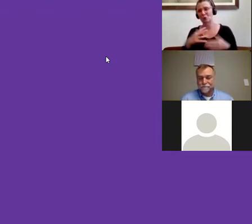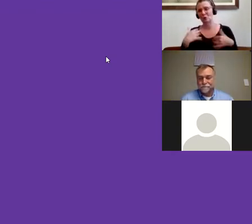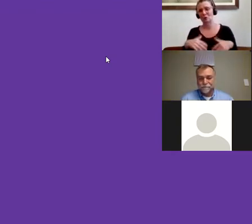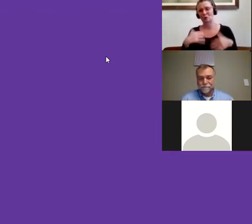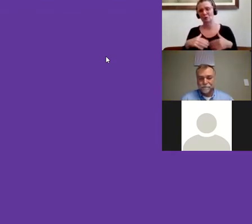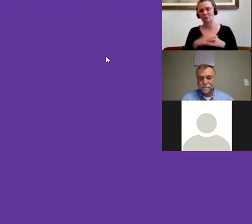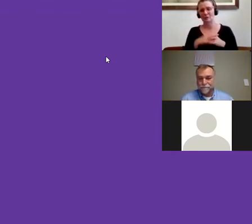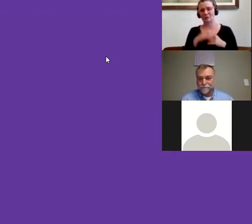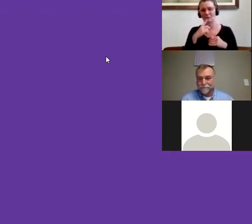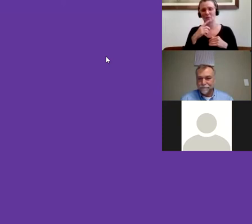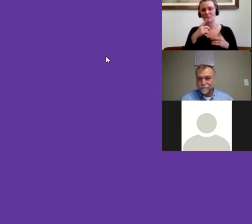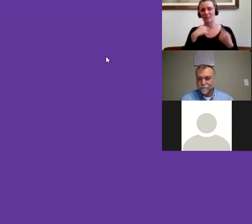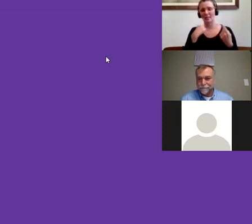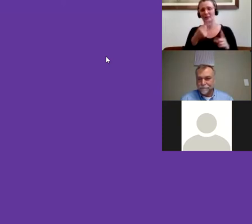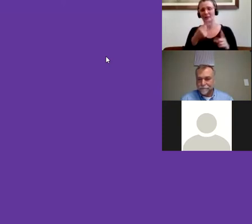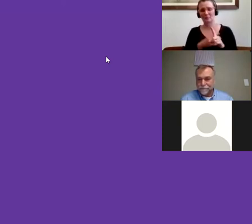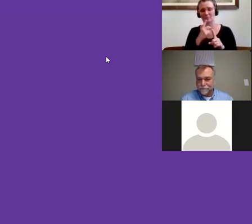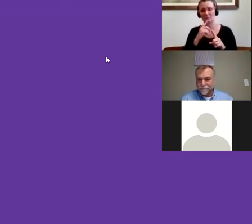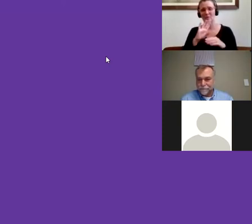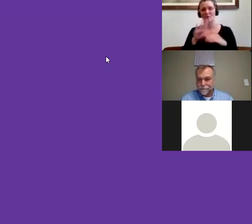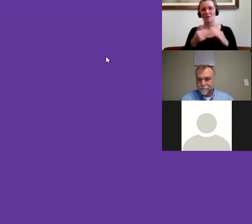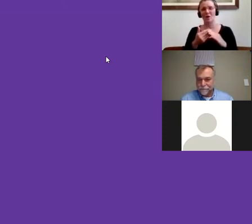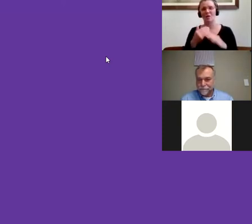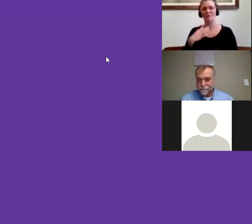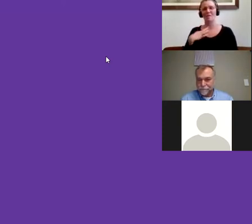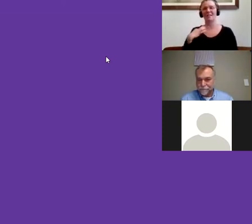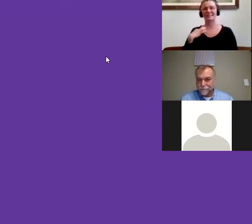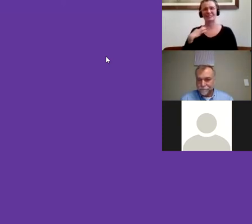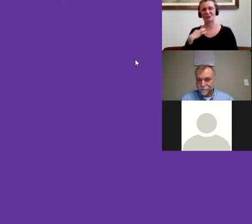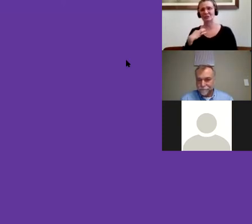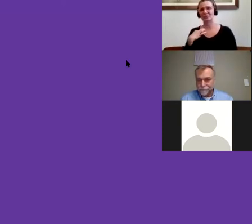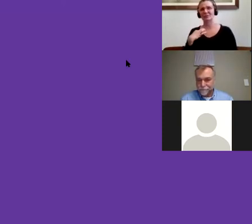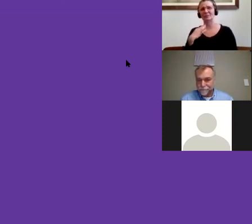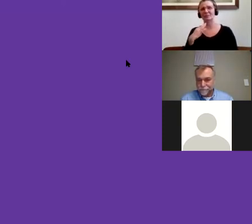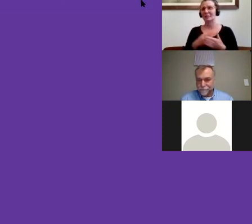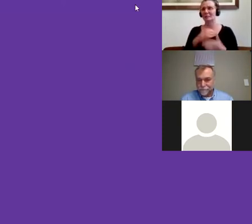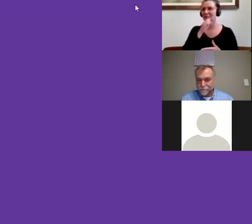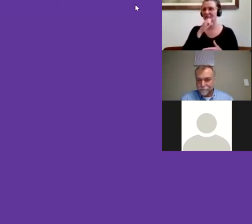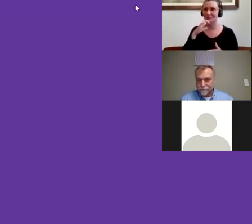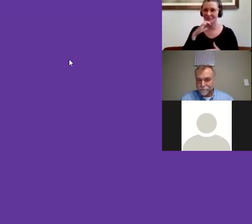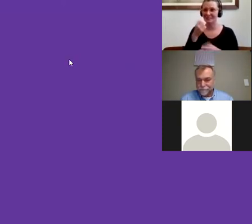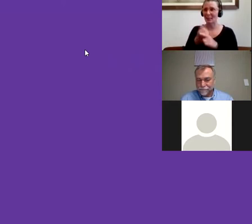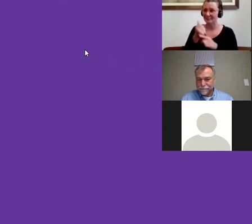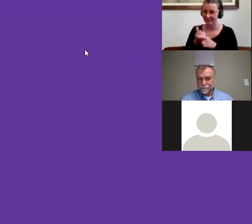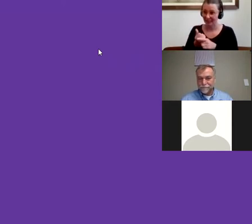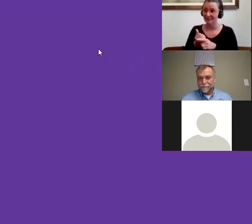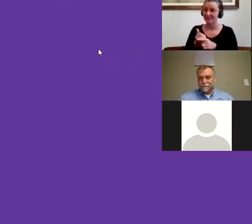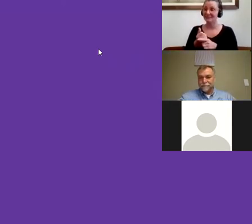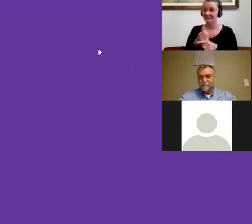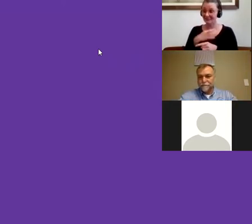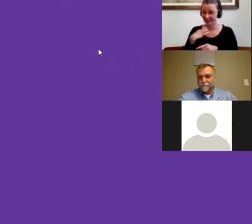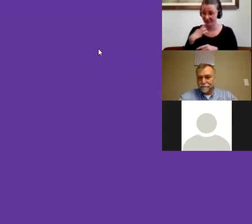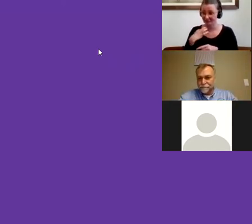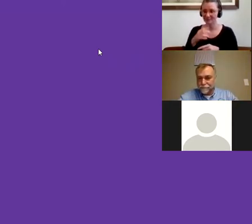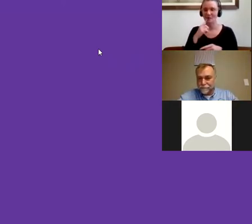last two months and all the volunteers. Some seniors, they've been like volunteering also in Cambridge Health Alliance. They